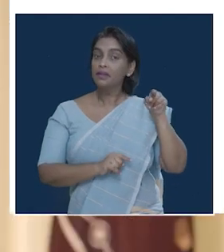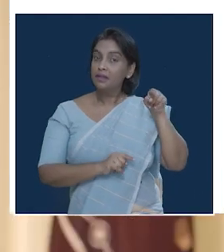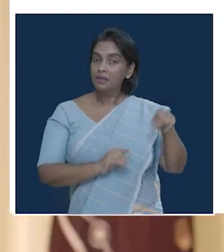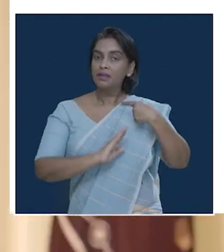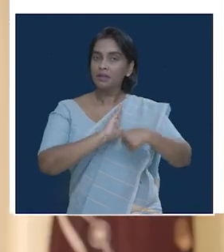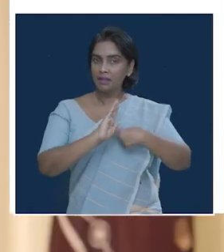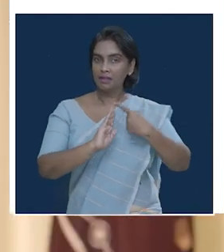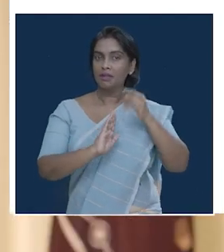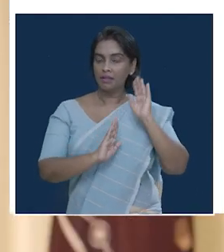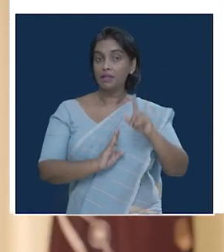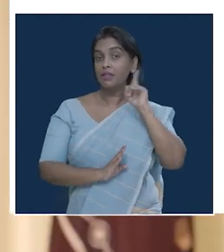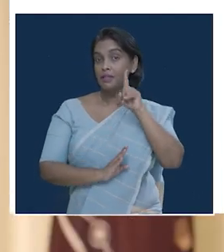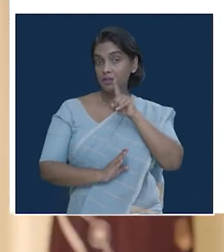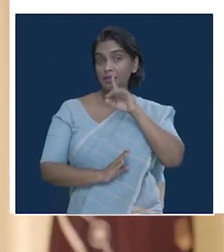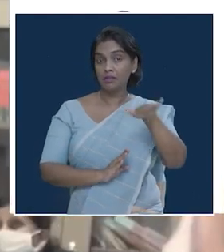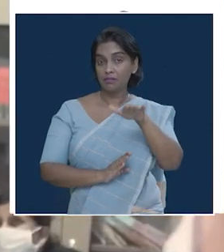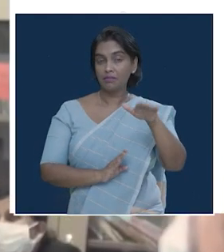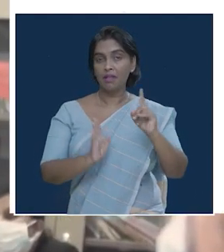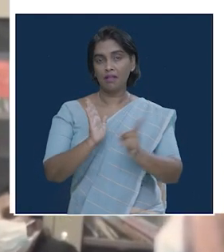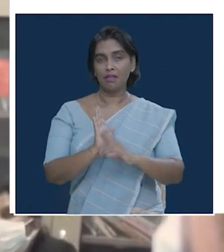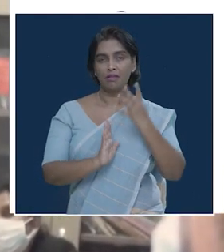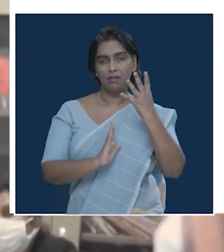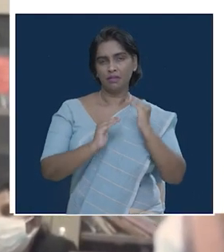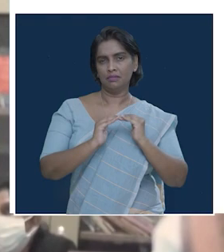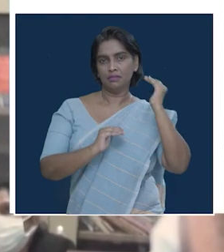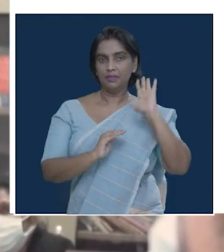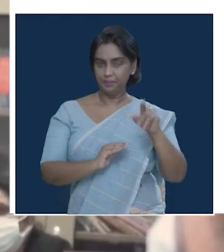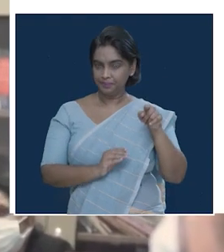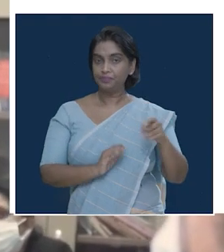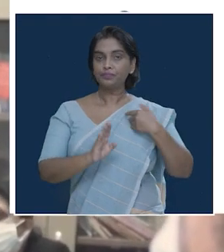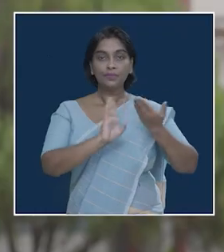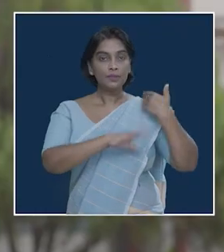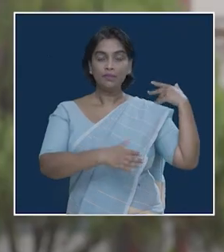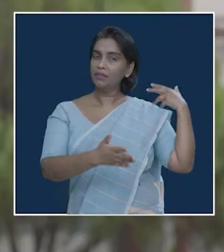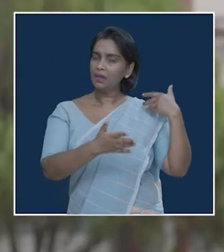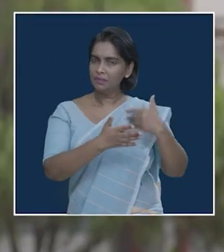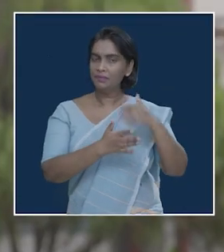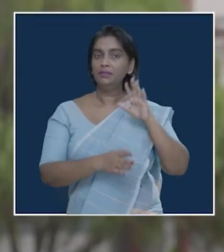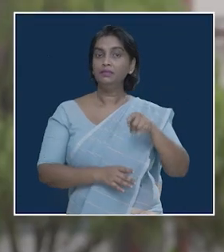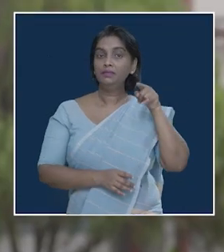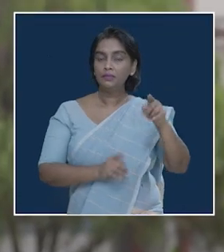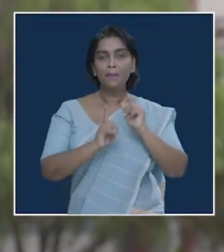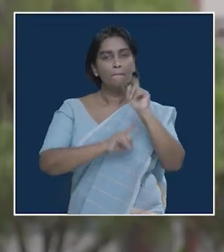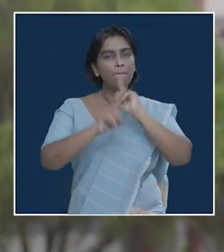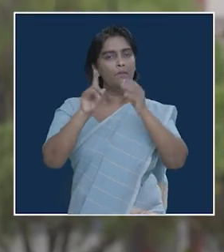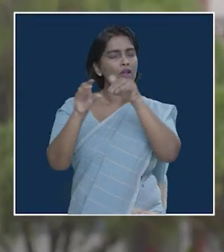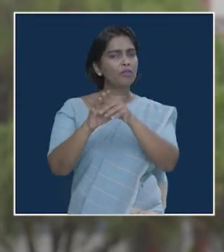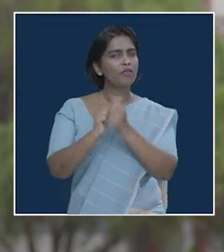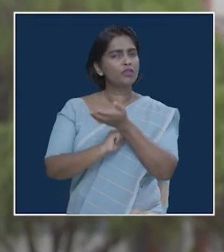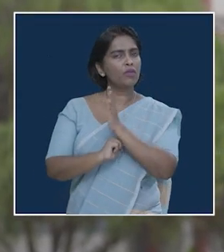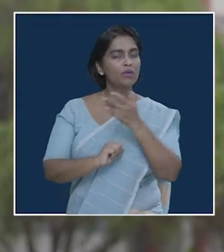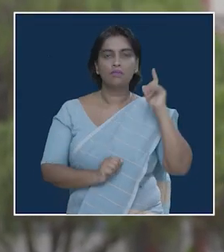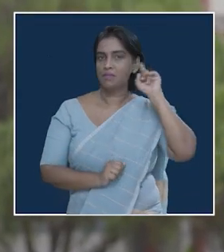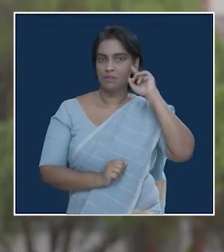It is important that in Sri is very important part of the It is important that parliament has important part of the